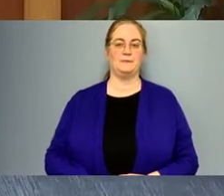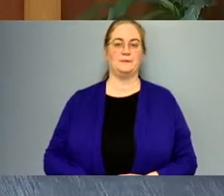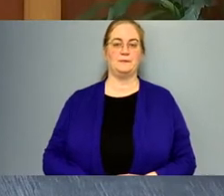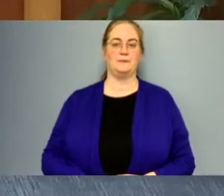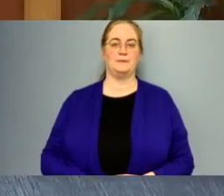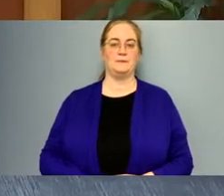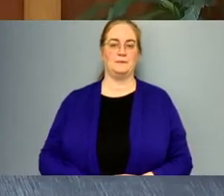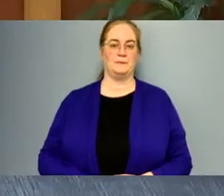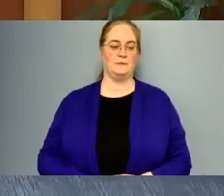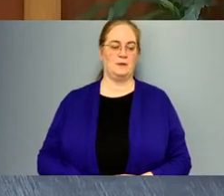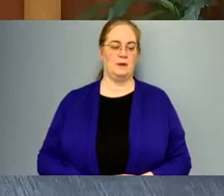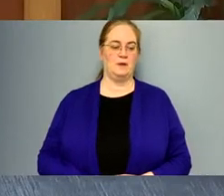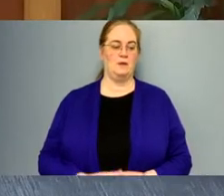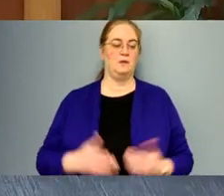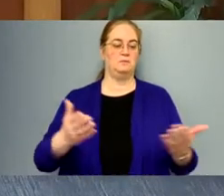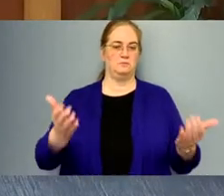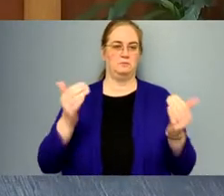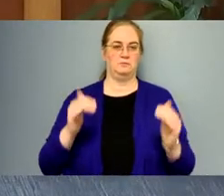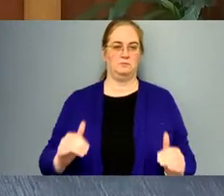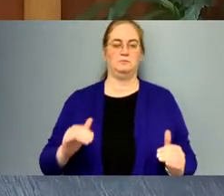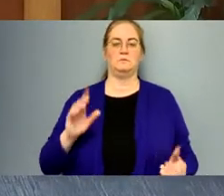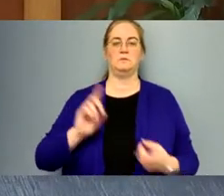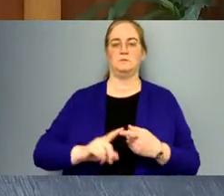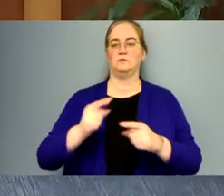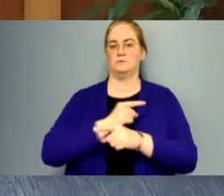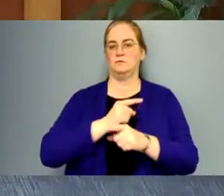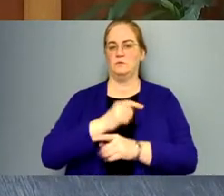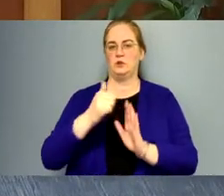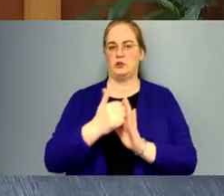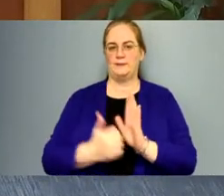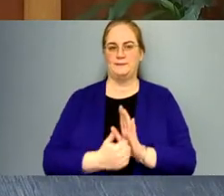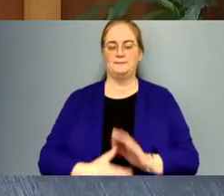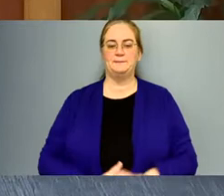Okay. So we'll now move to regular agenda.